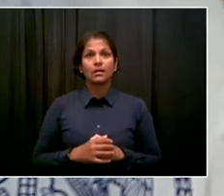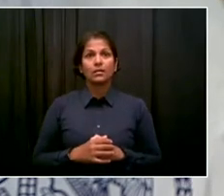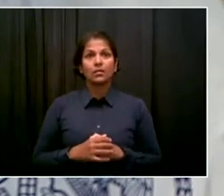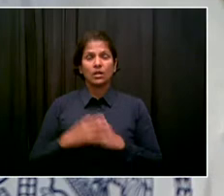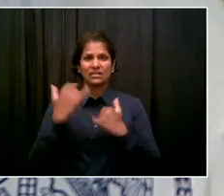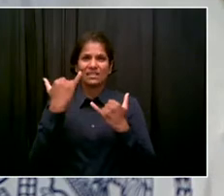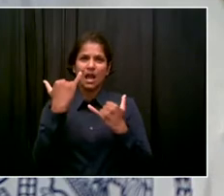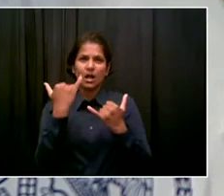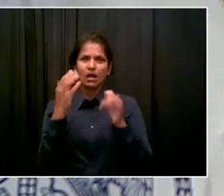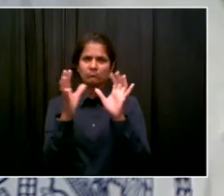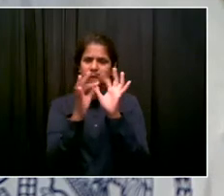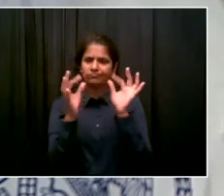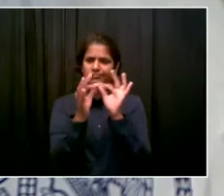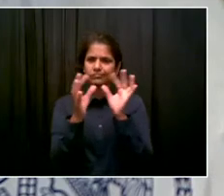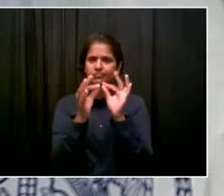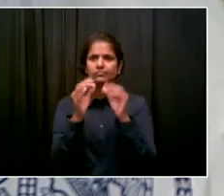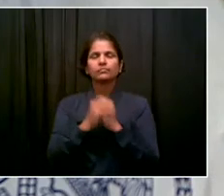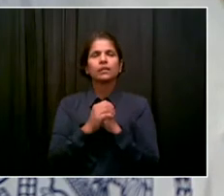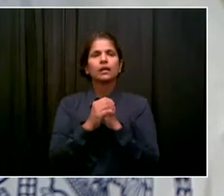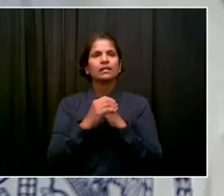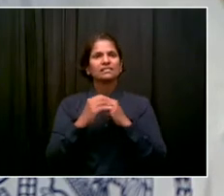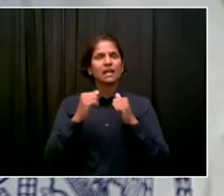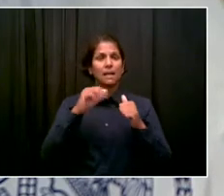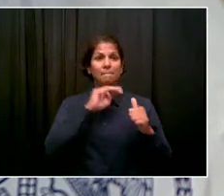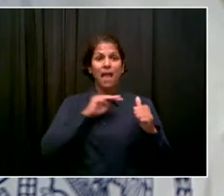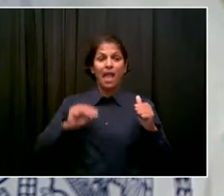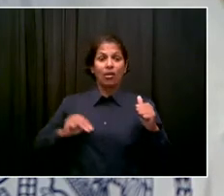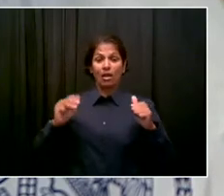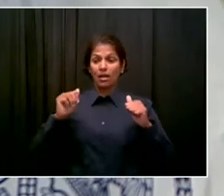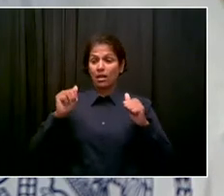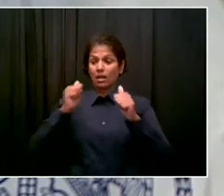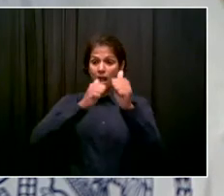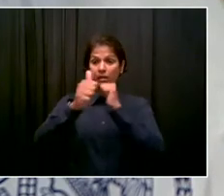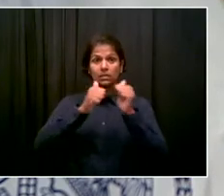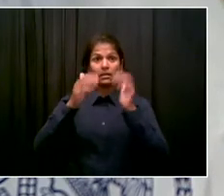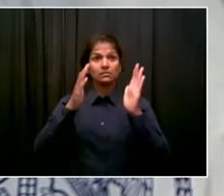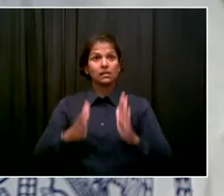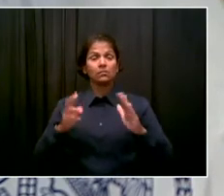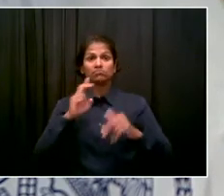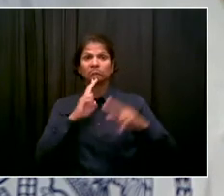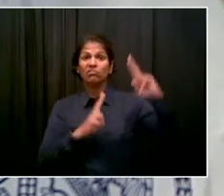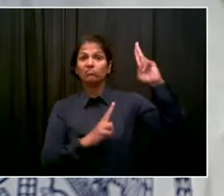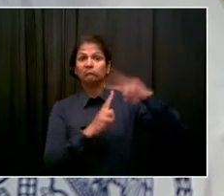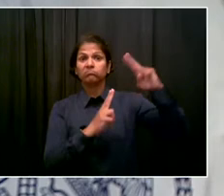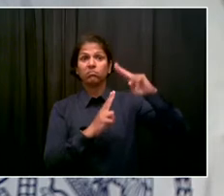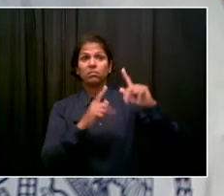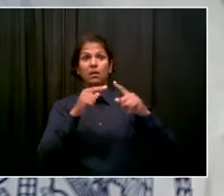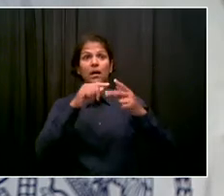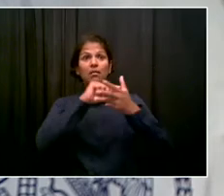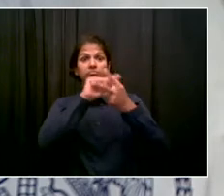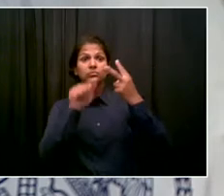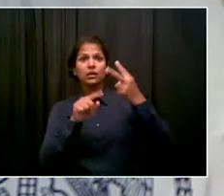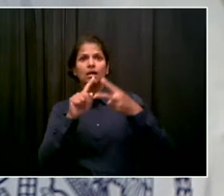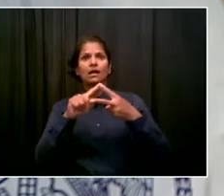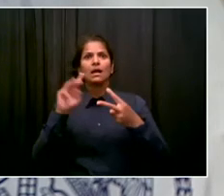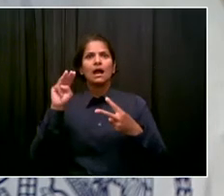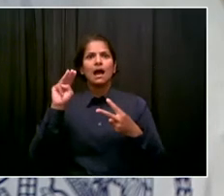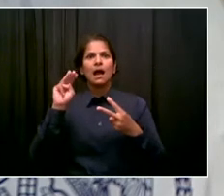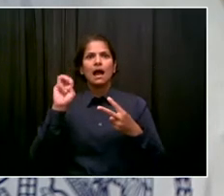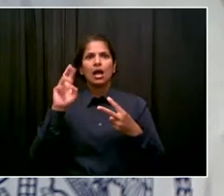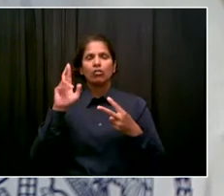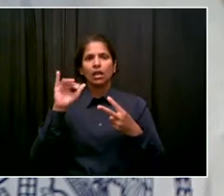Eric Adams and Andrew Yang, sounding strongly pro-cop, anti-budget reductions to see the NYPD.